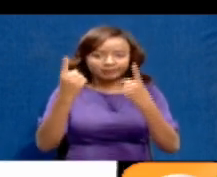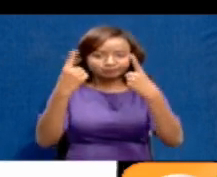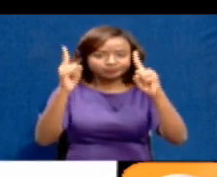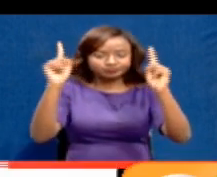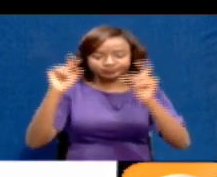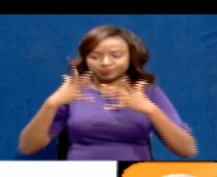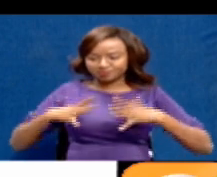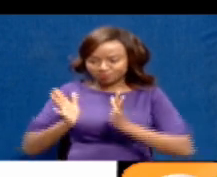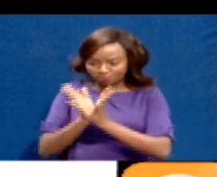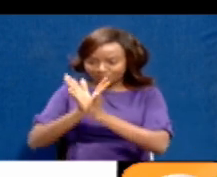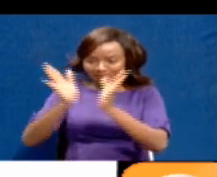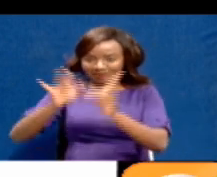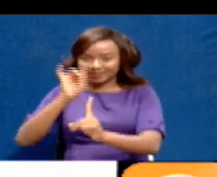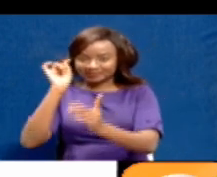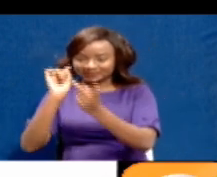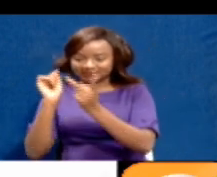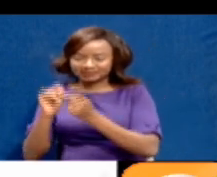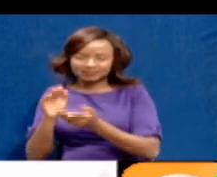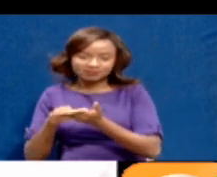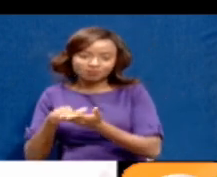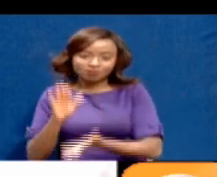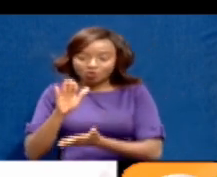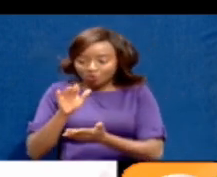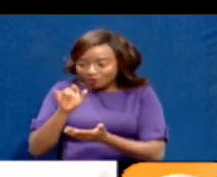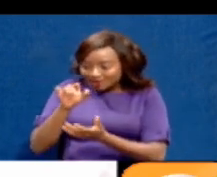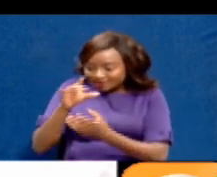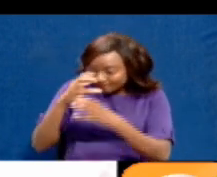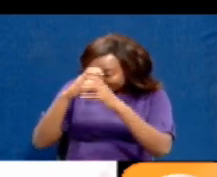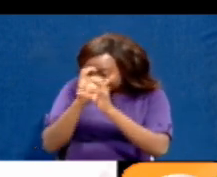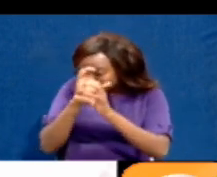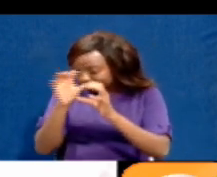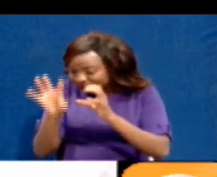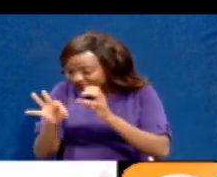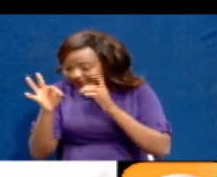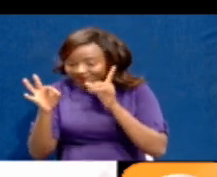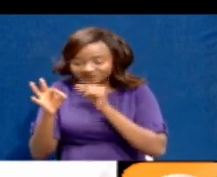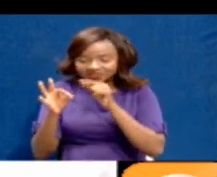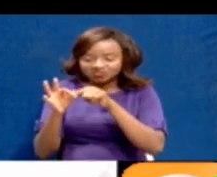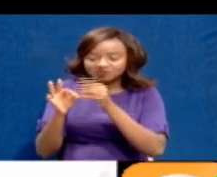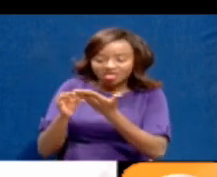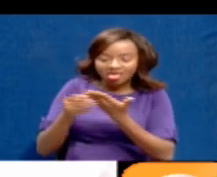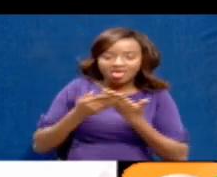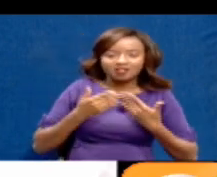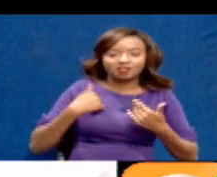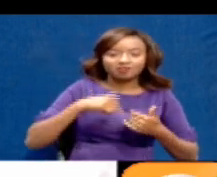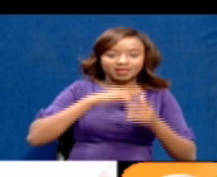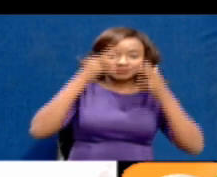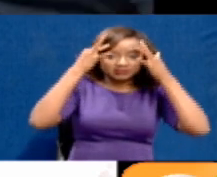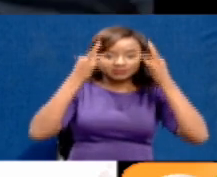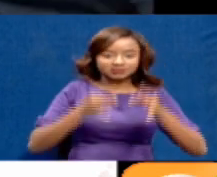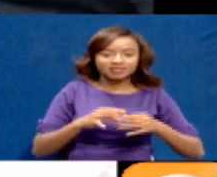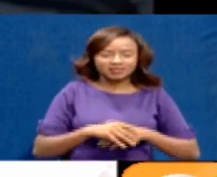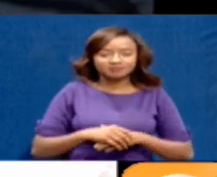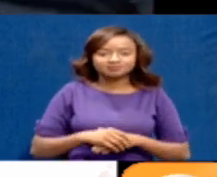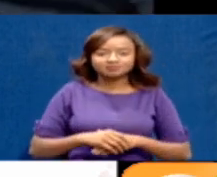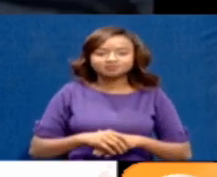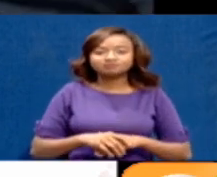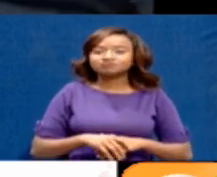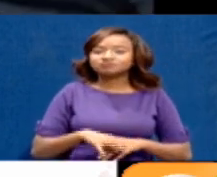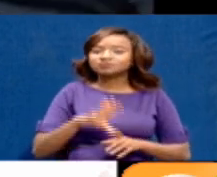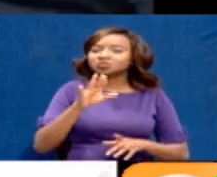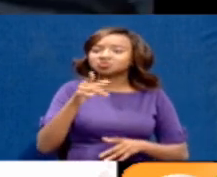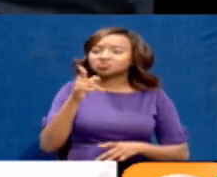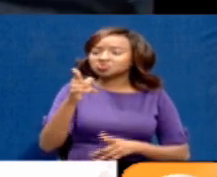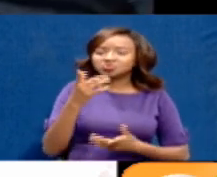using the figures, using the results to inform our decisions going forward. Okay. Even as we wrap up, so what does mass